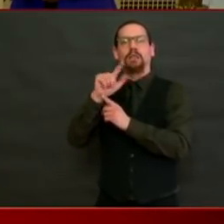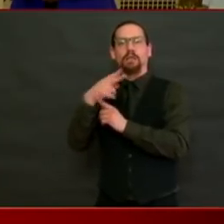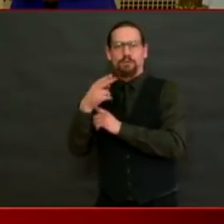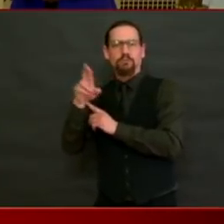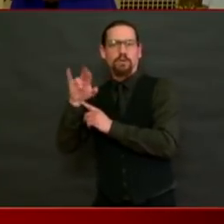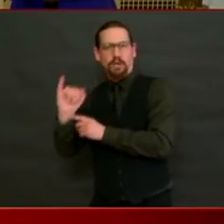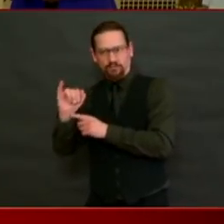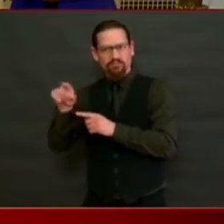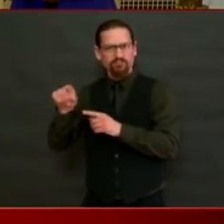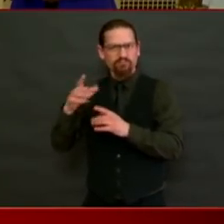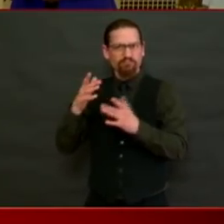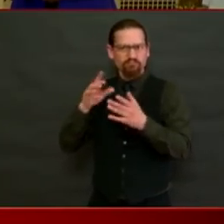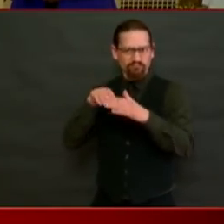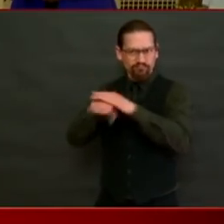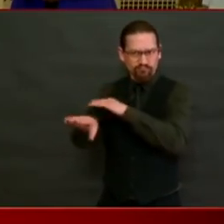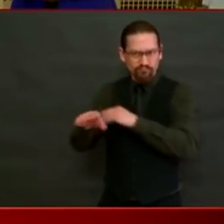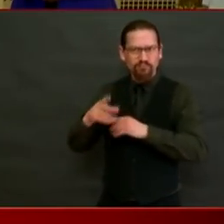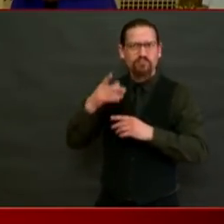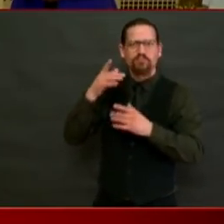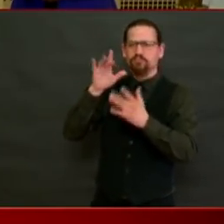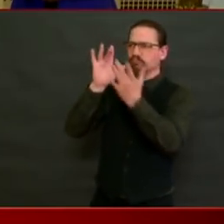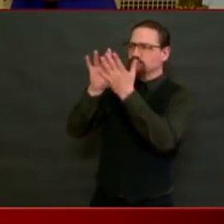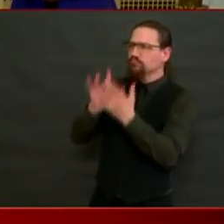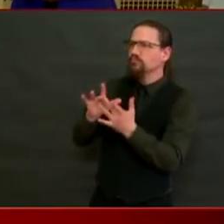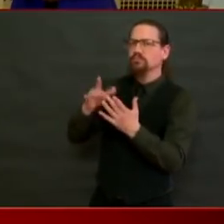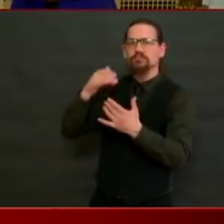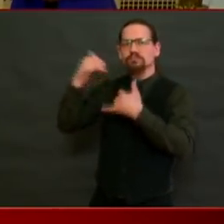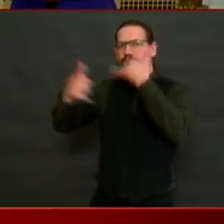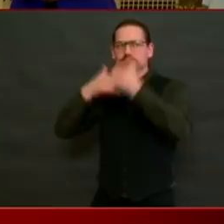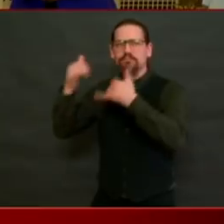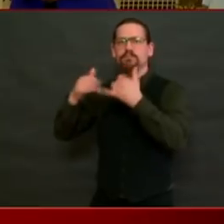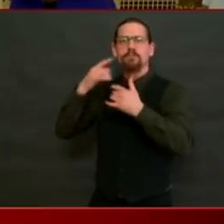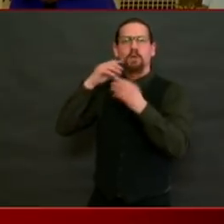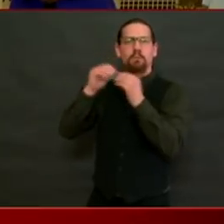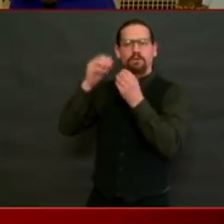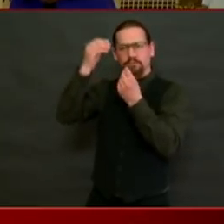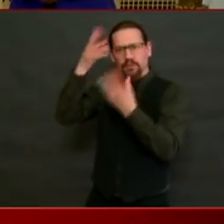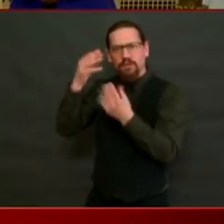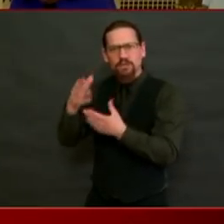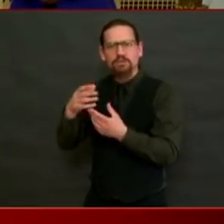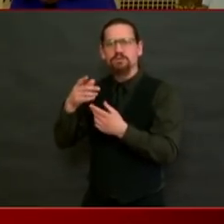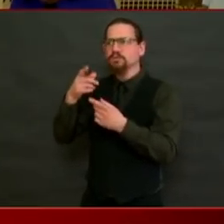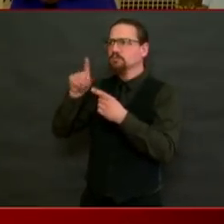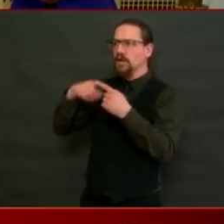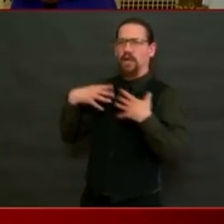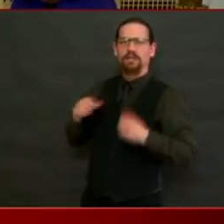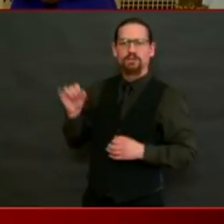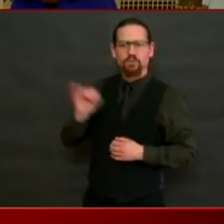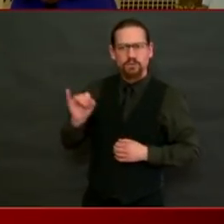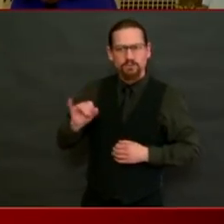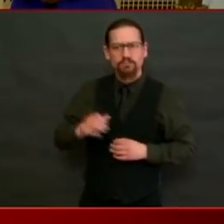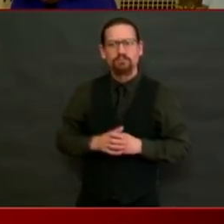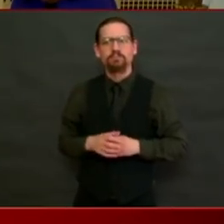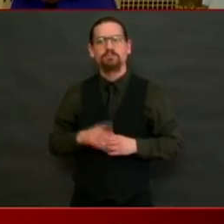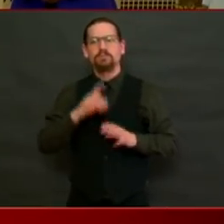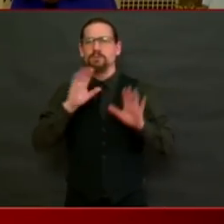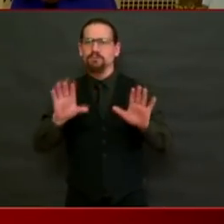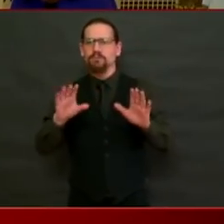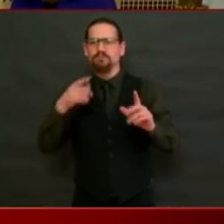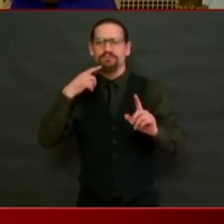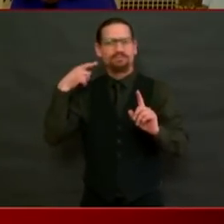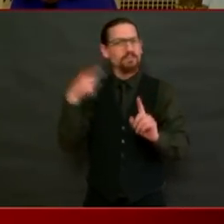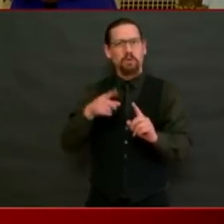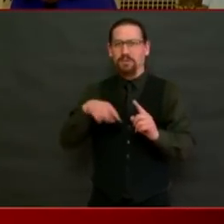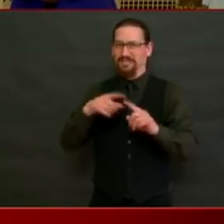I do want to go back to end with a very important point about testing. It relates to what Dr. Nicole said and the